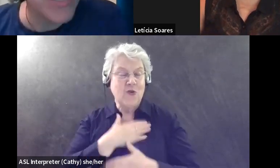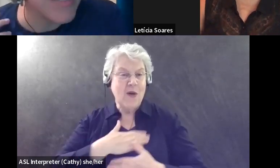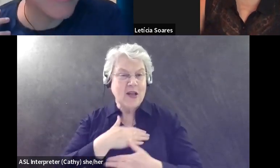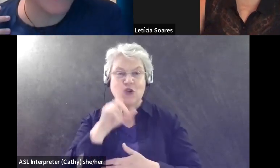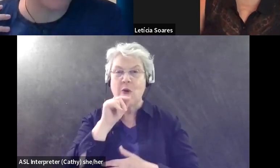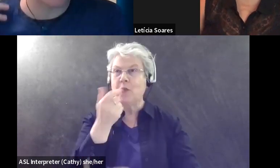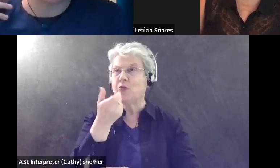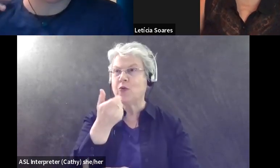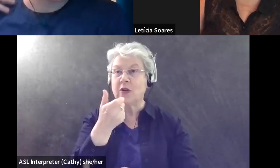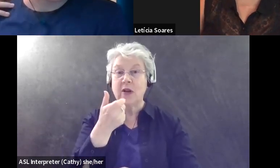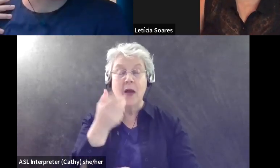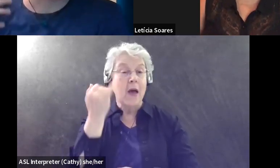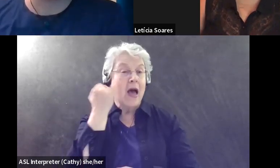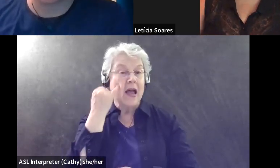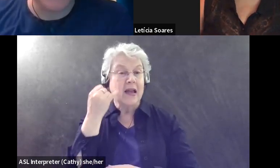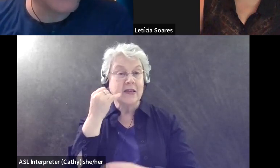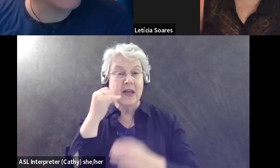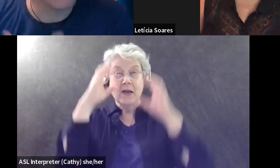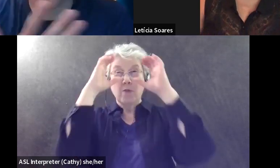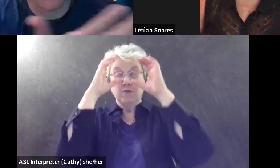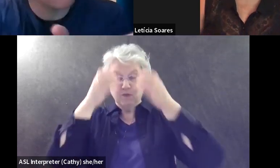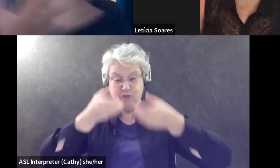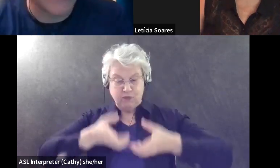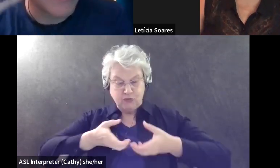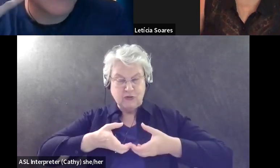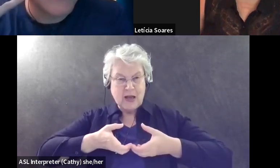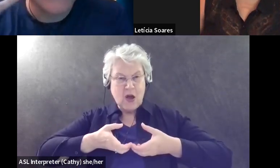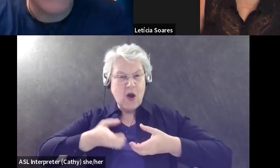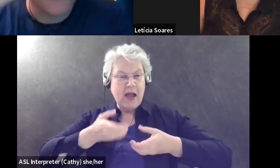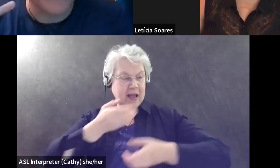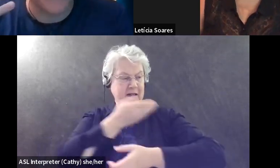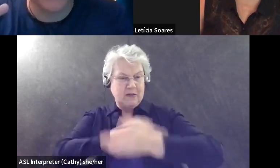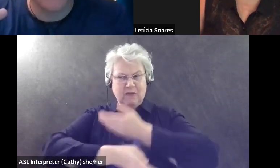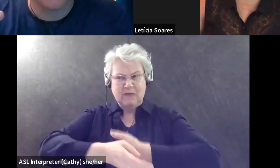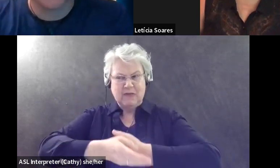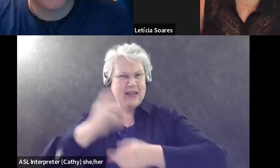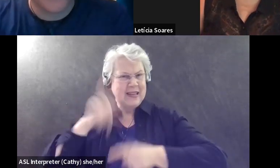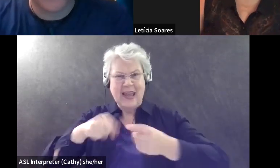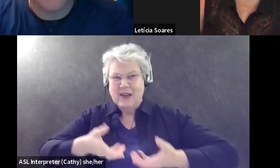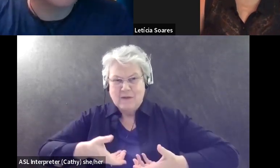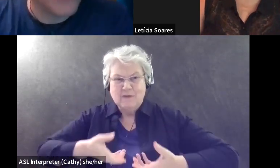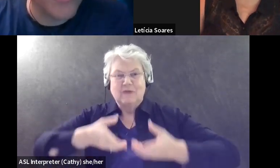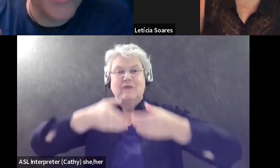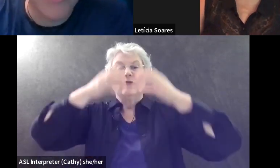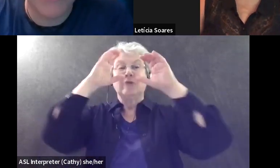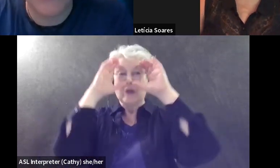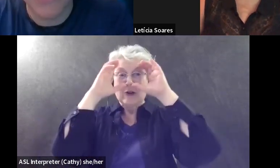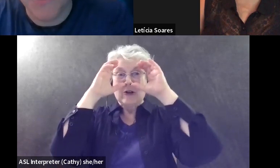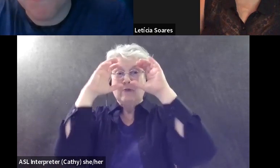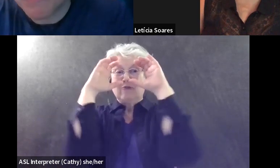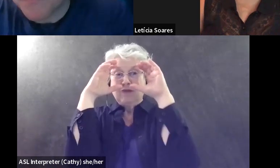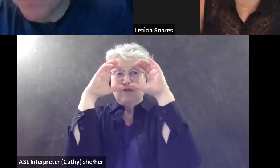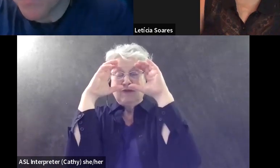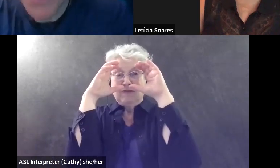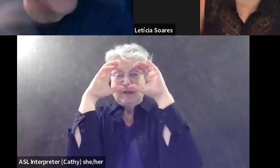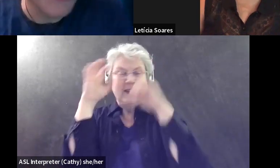lift binoculars. They don't have the upper body strength or, or, or they can't deal with looking through binoculars.